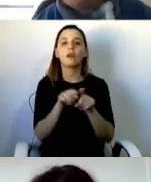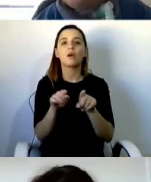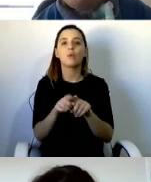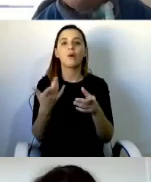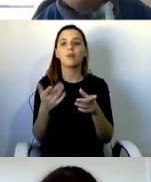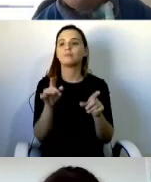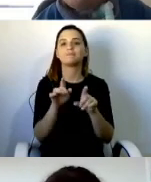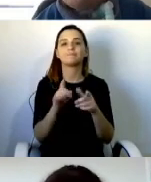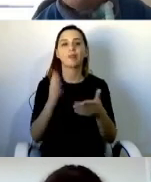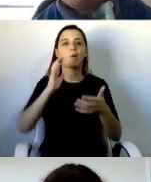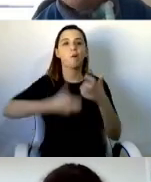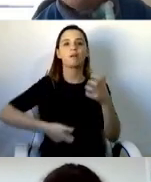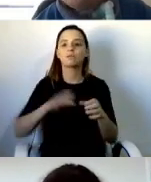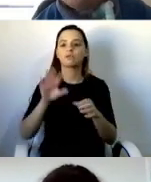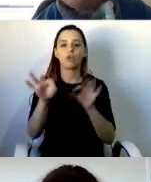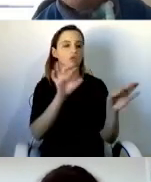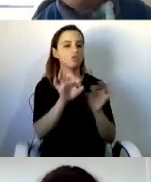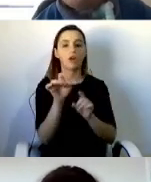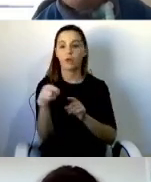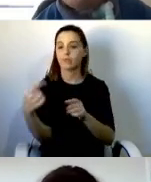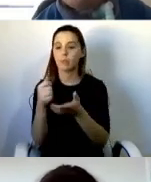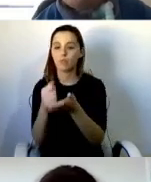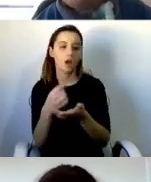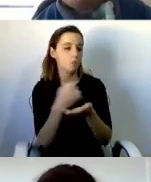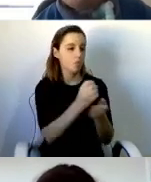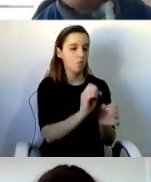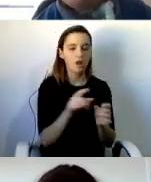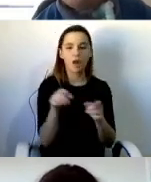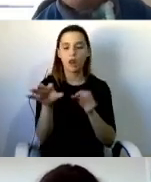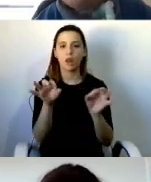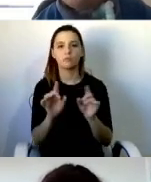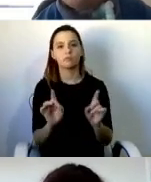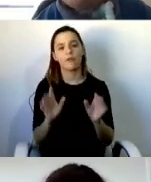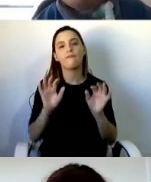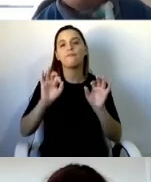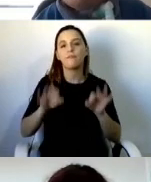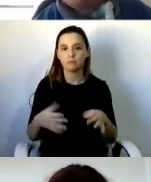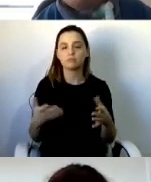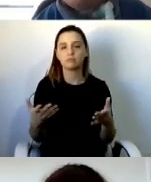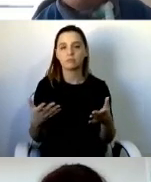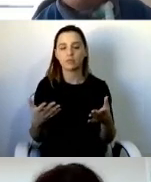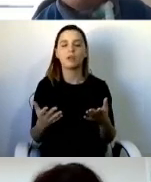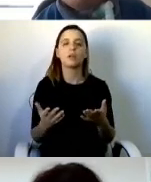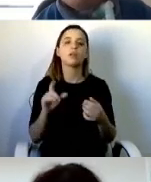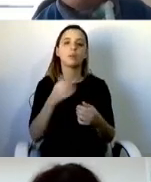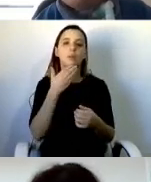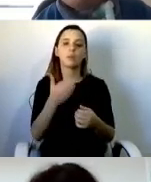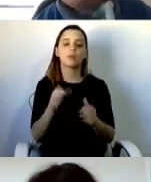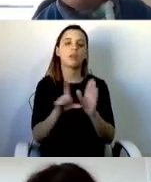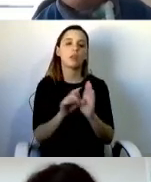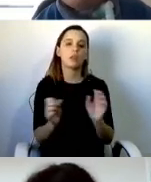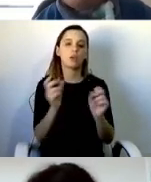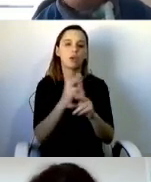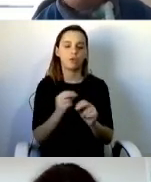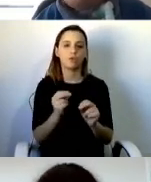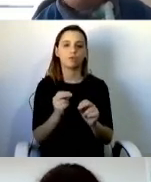of the Independent Living Fund. We also call for new legislation encompassing Article 19 of